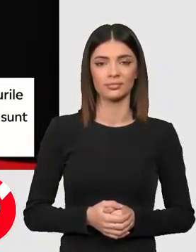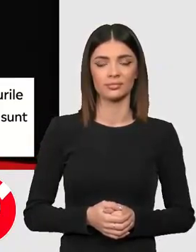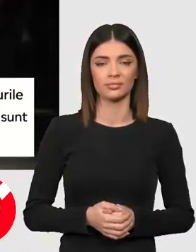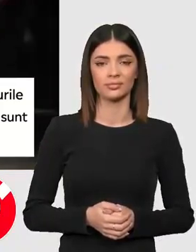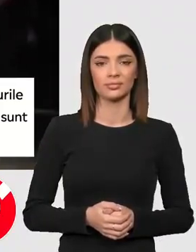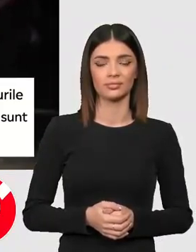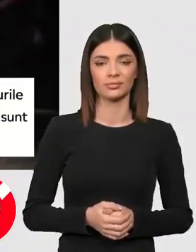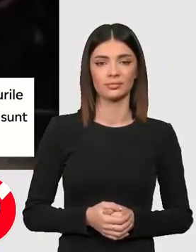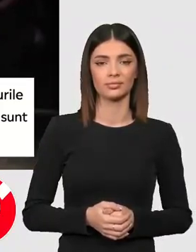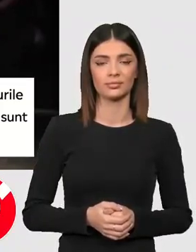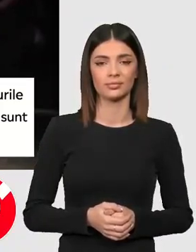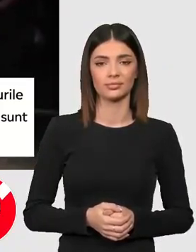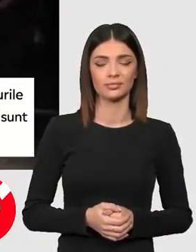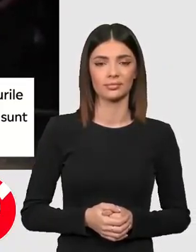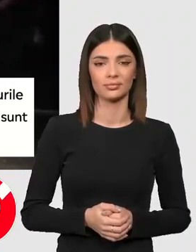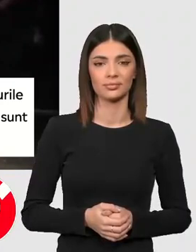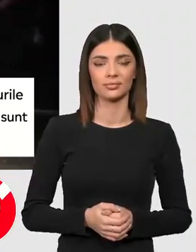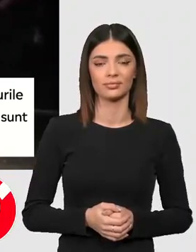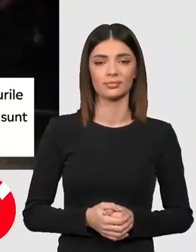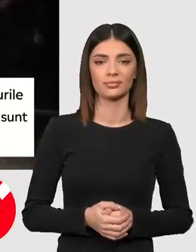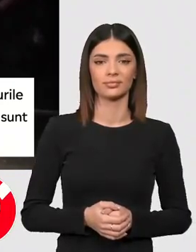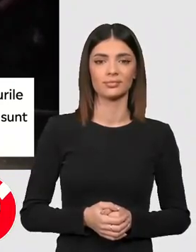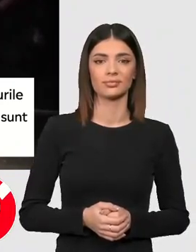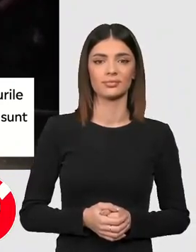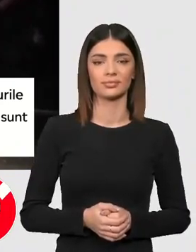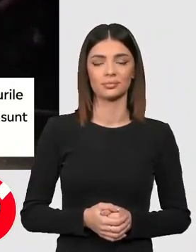of how to work like your dog.